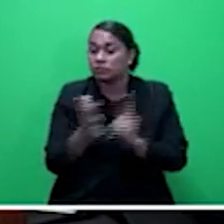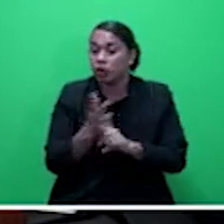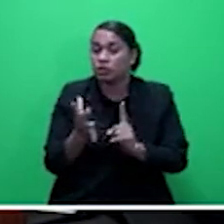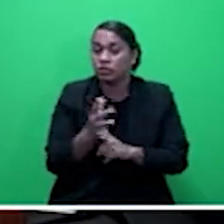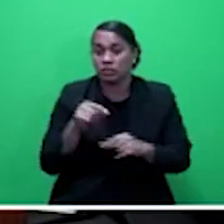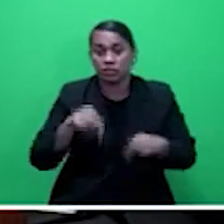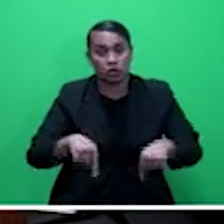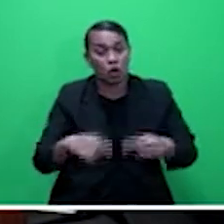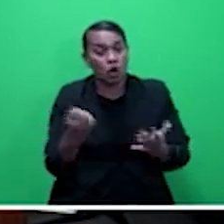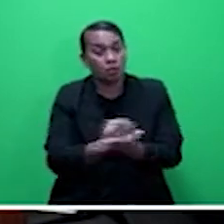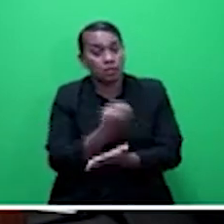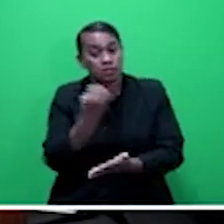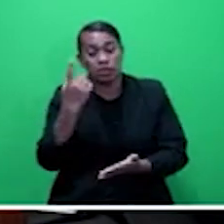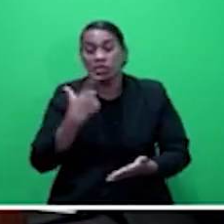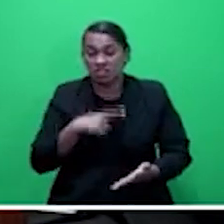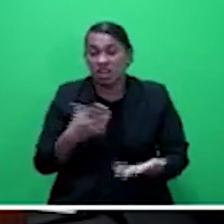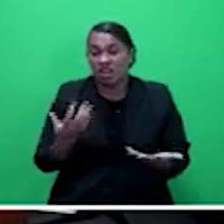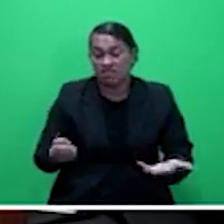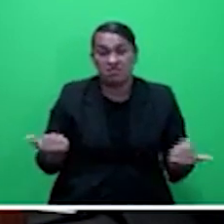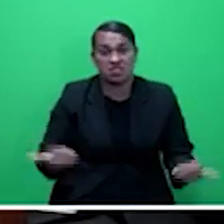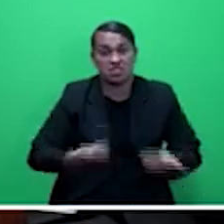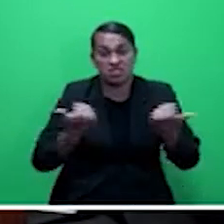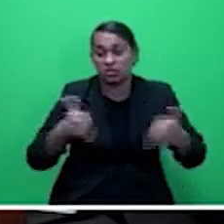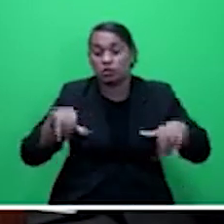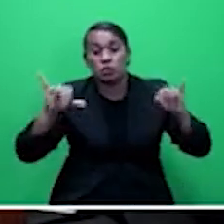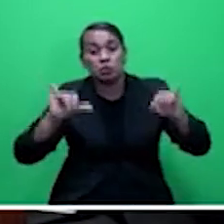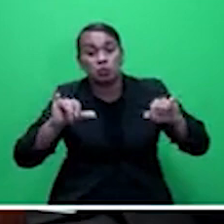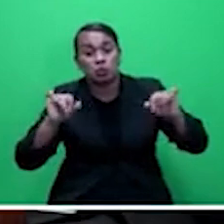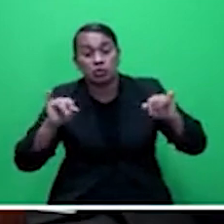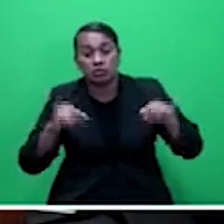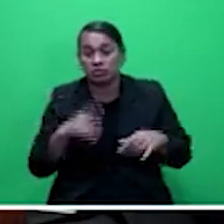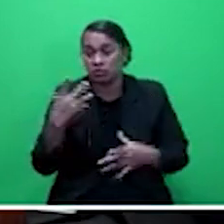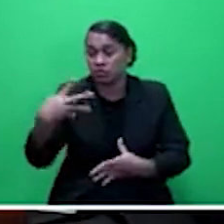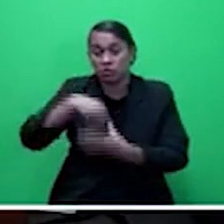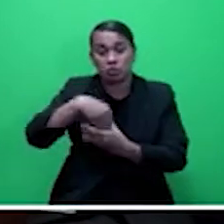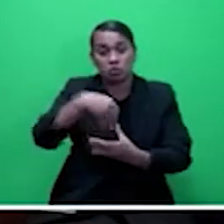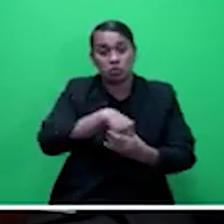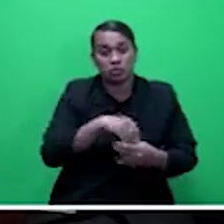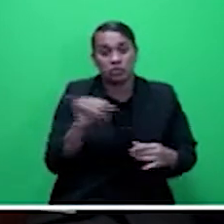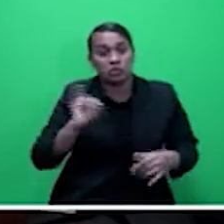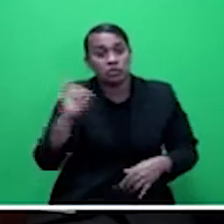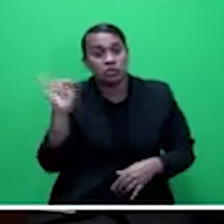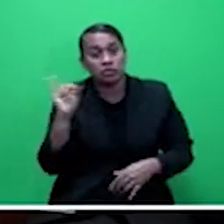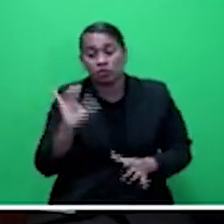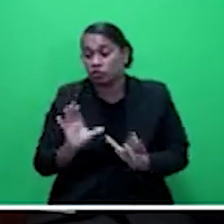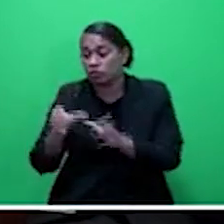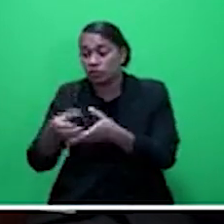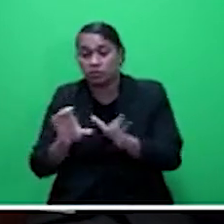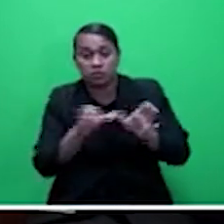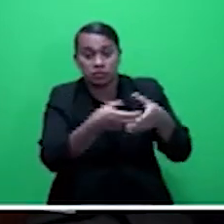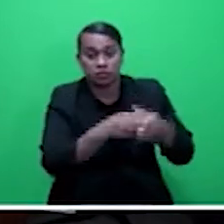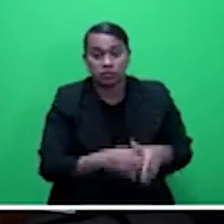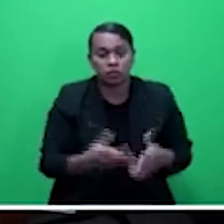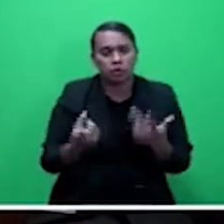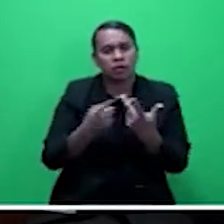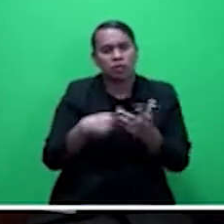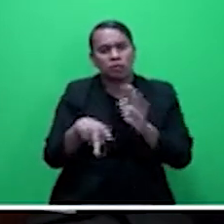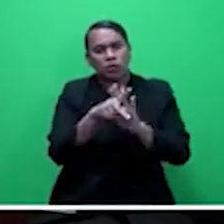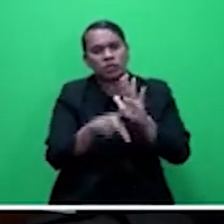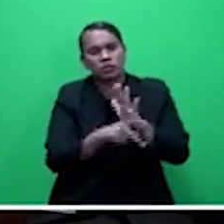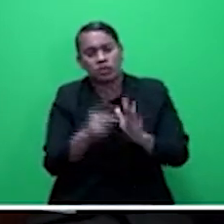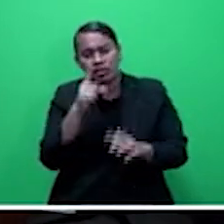a lot of intricacies. There are a lot of issues within the insurance industry with respect to how the policies are marketed, how people